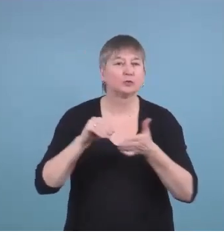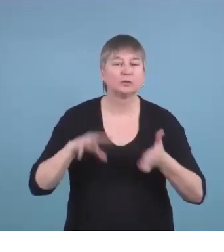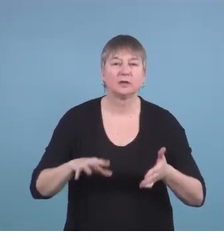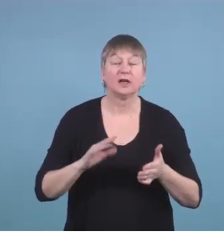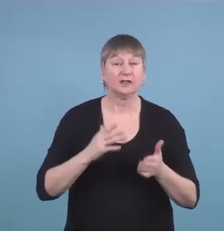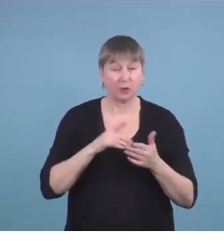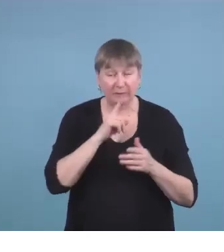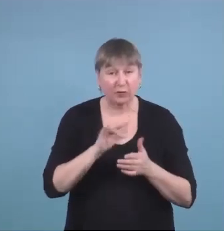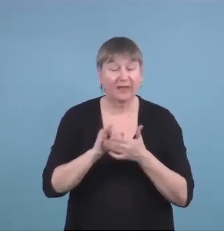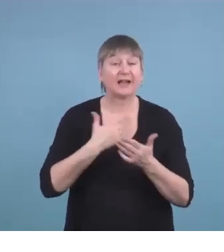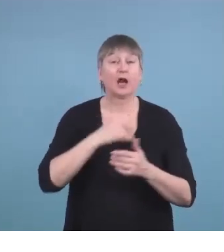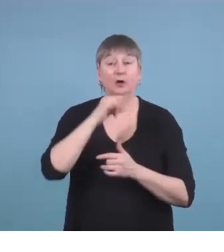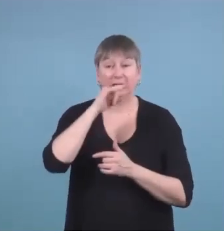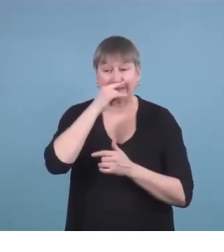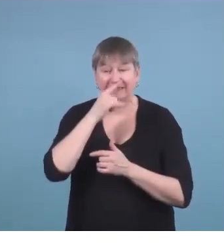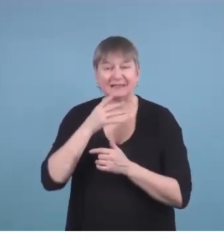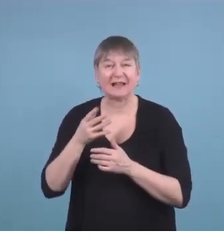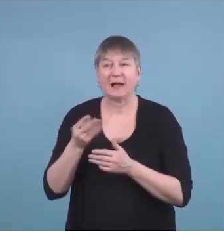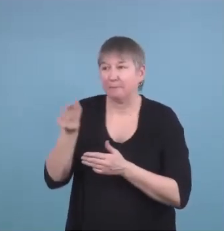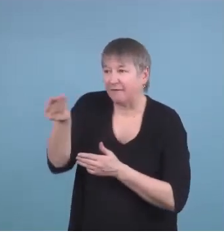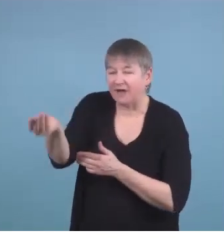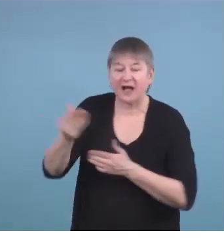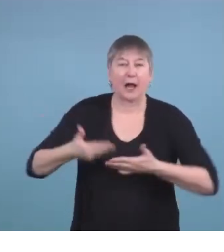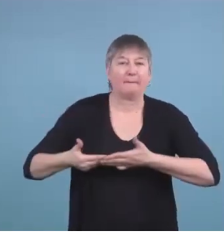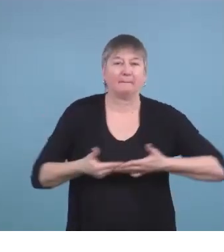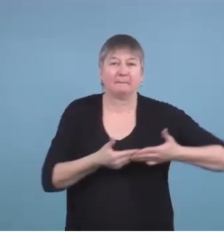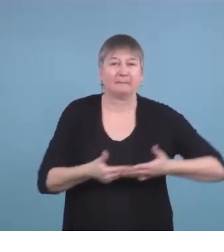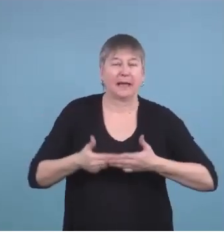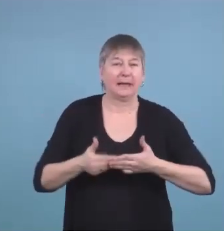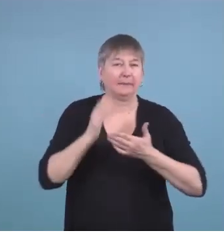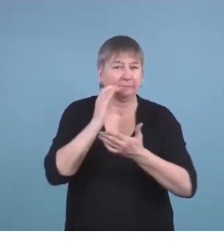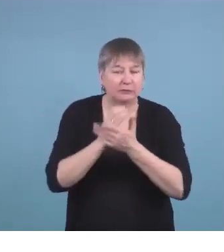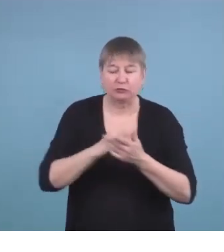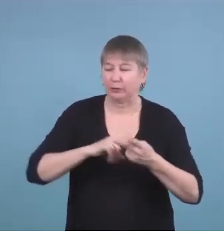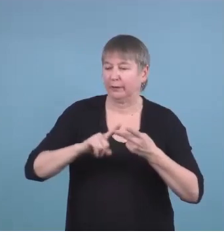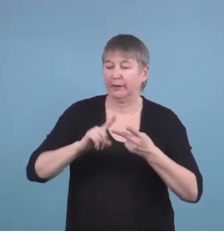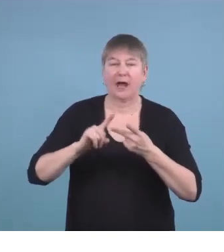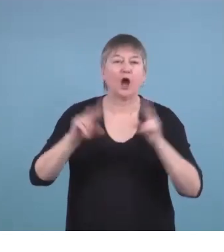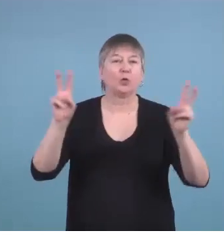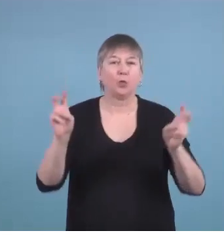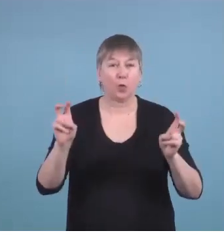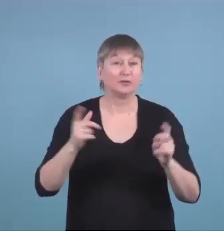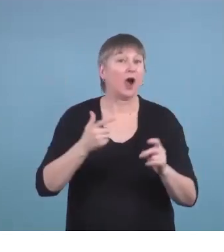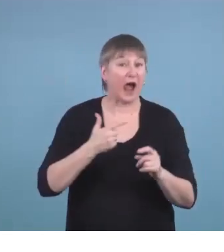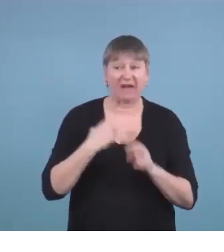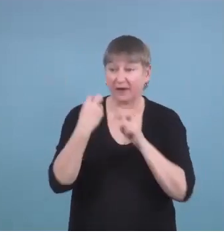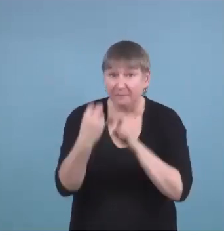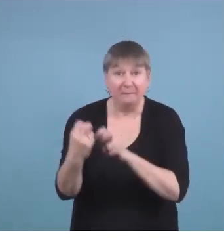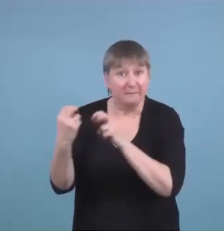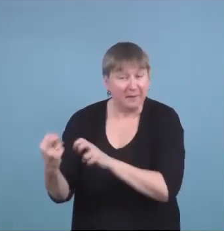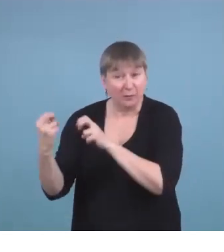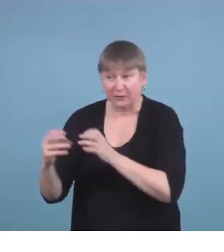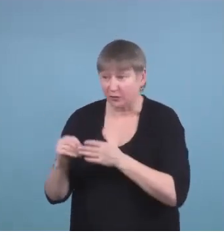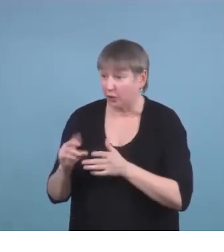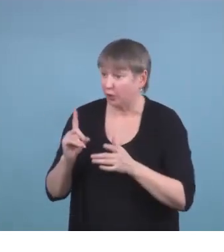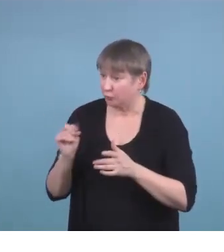provide a baby picture, a quote. And I have purposefully sat down with the kids and said, okay, do you